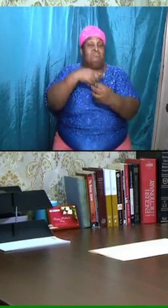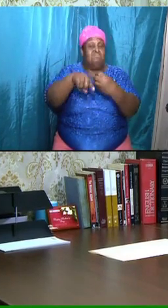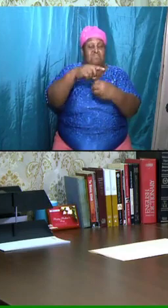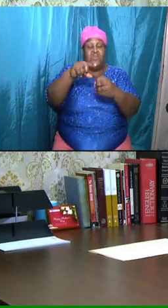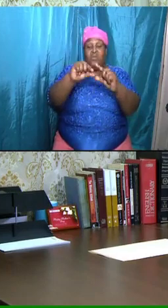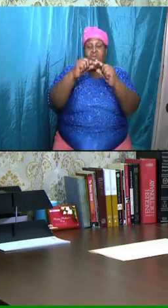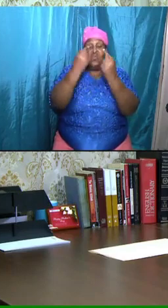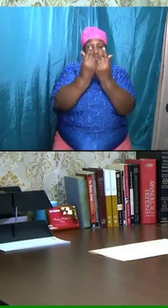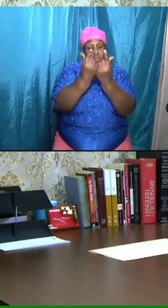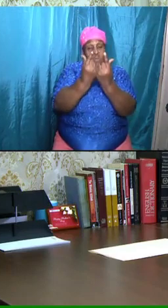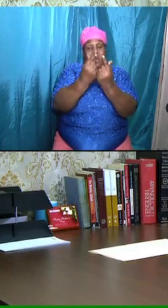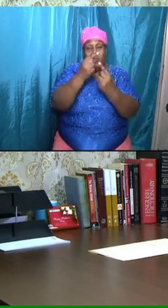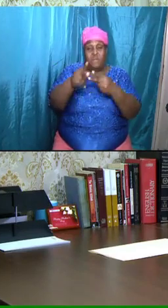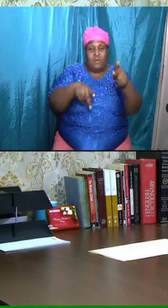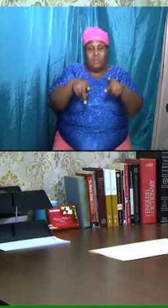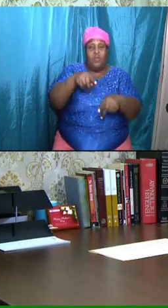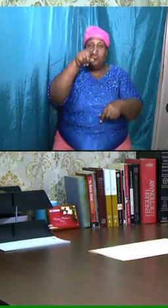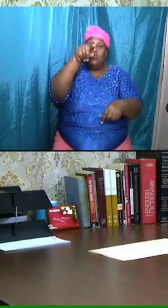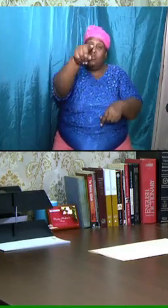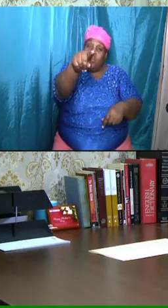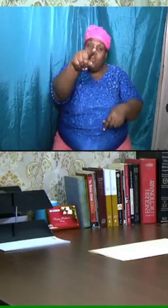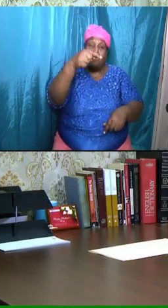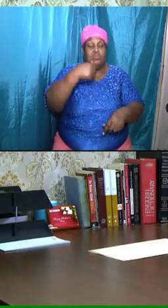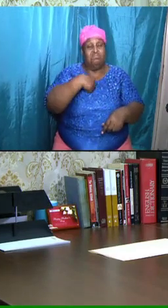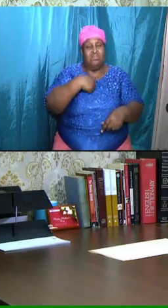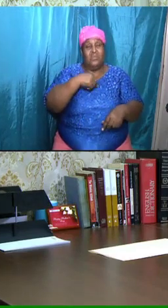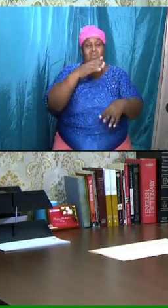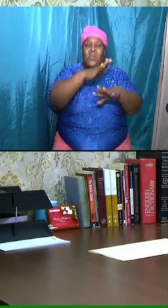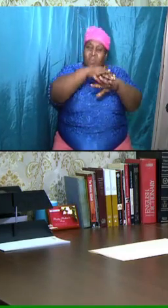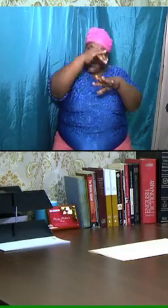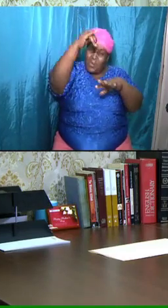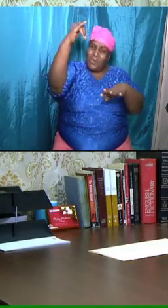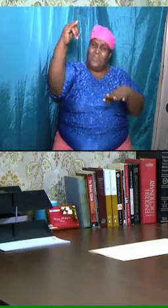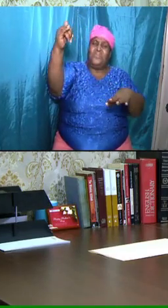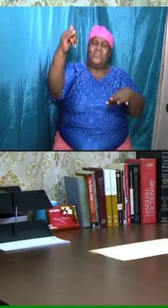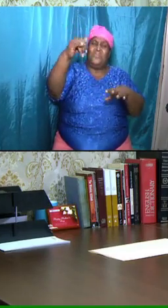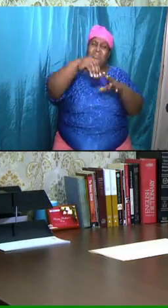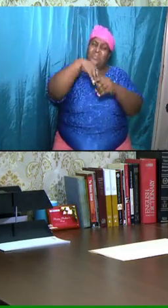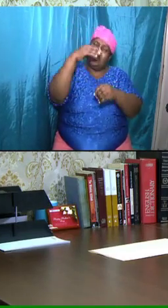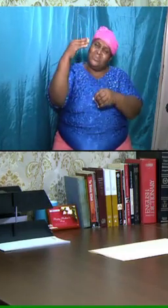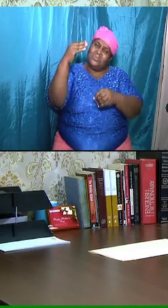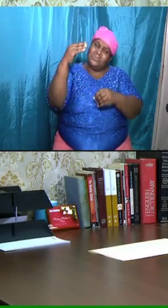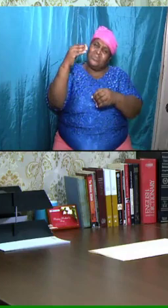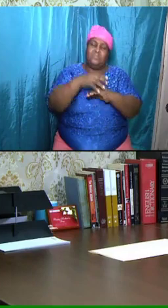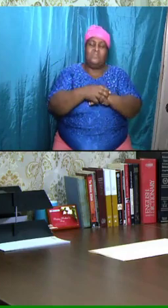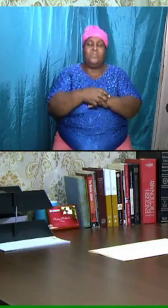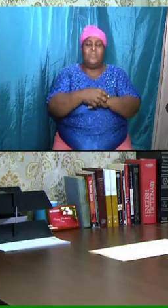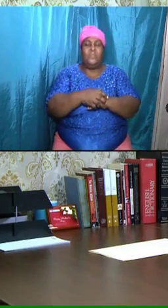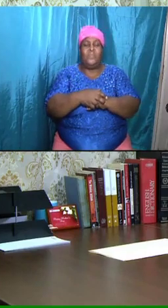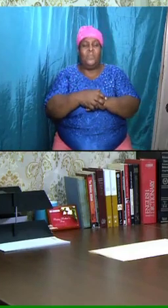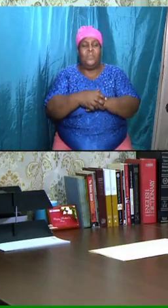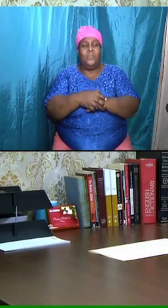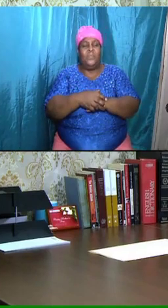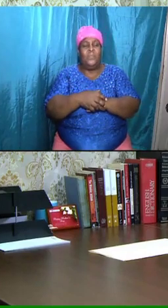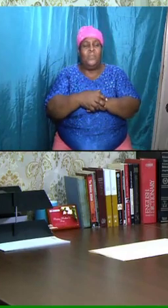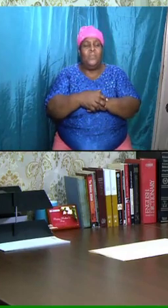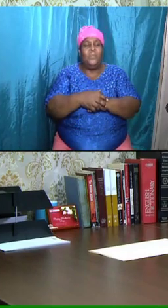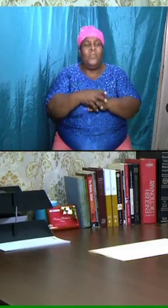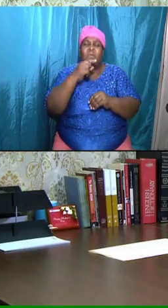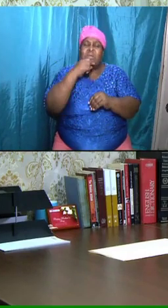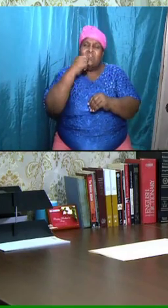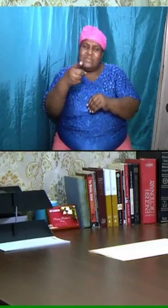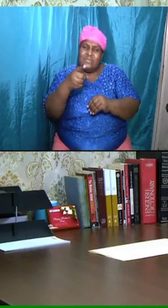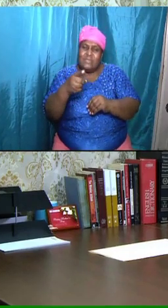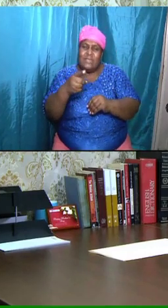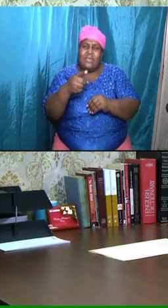you and I, who are called out. And let us put into perspective exactly what it